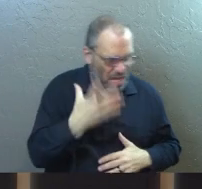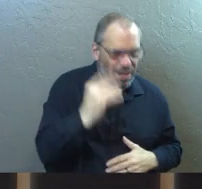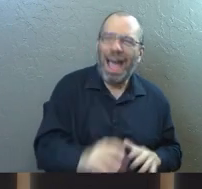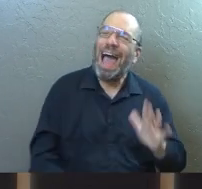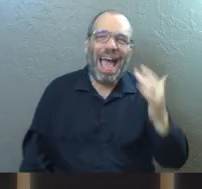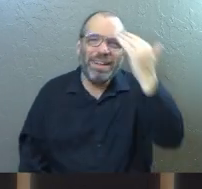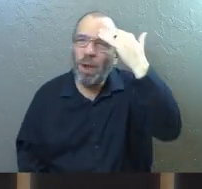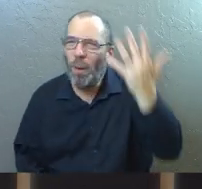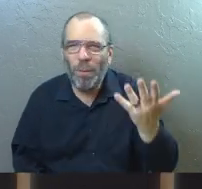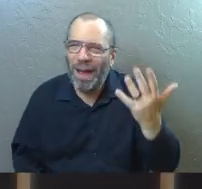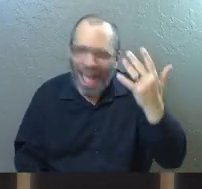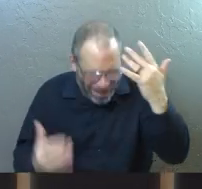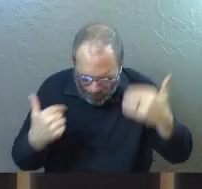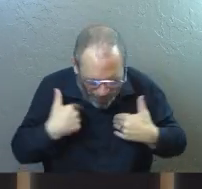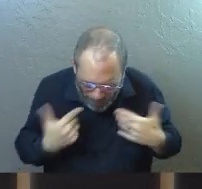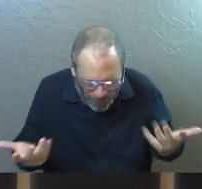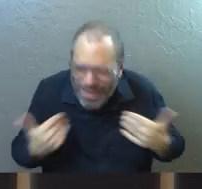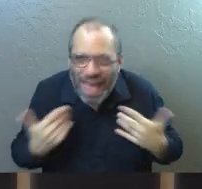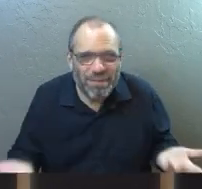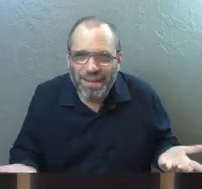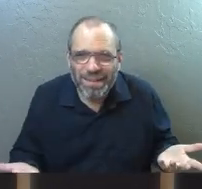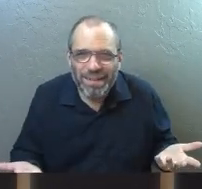to go. I know. We all do.